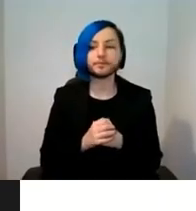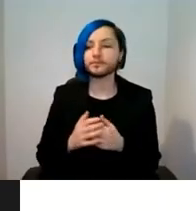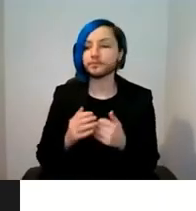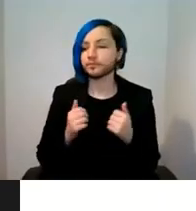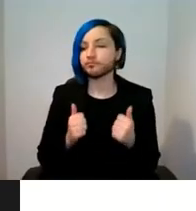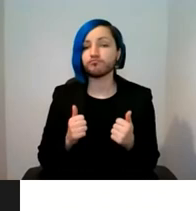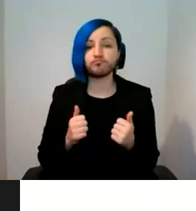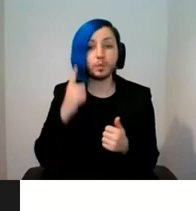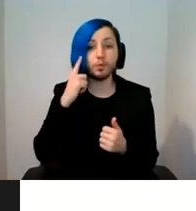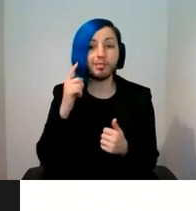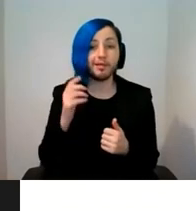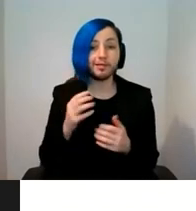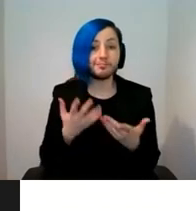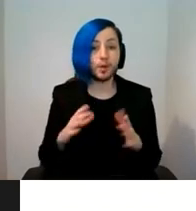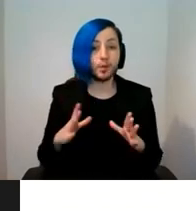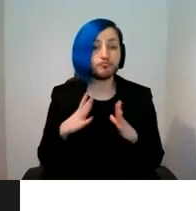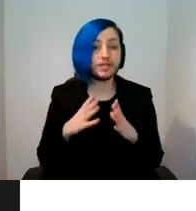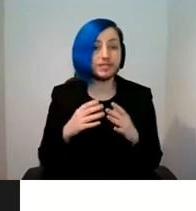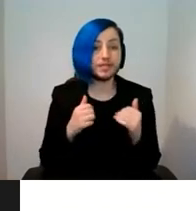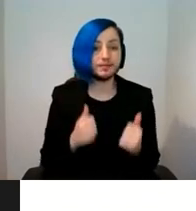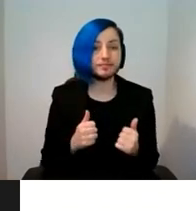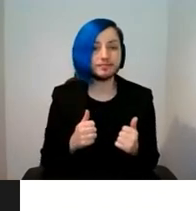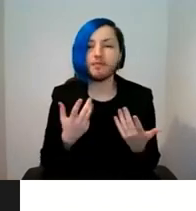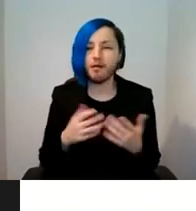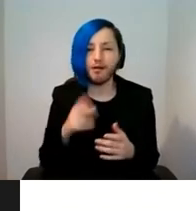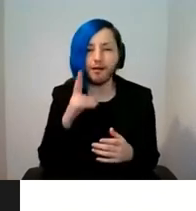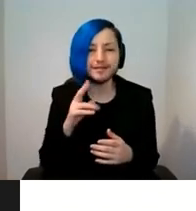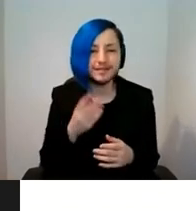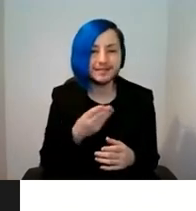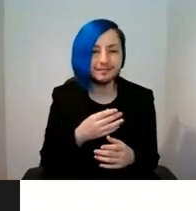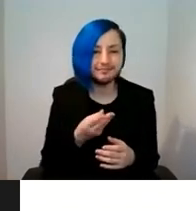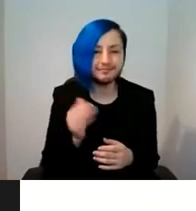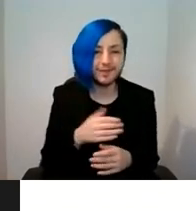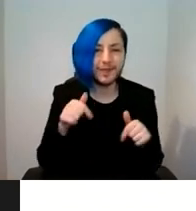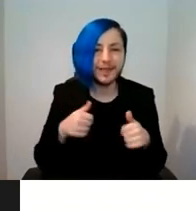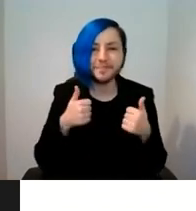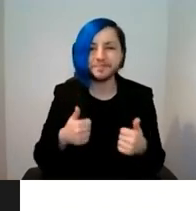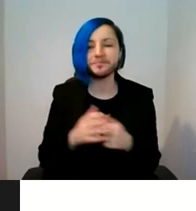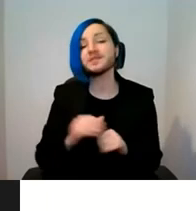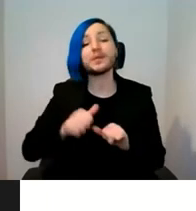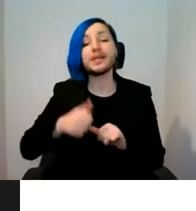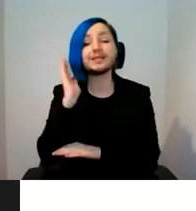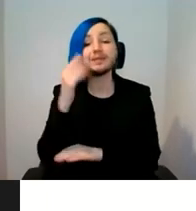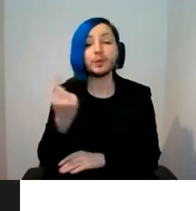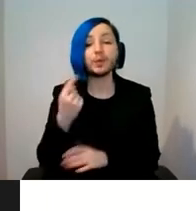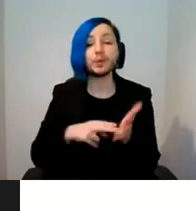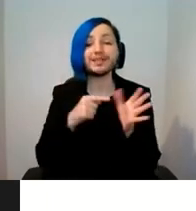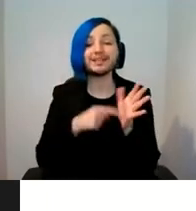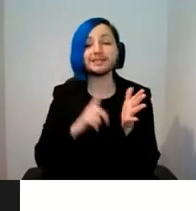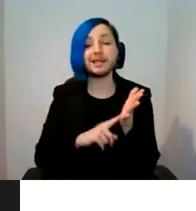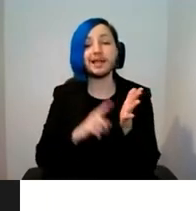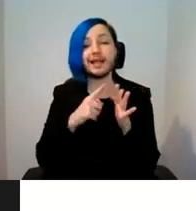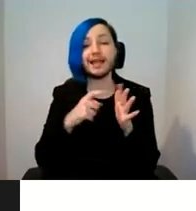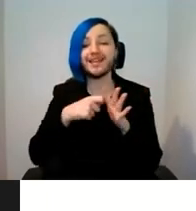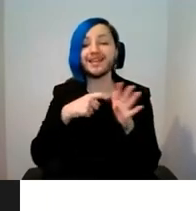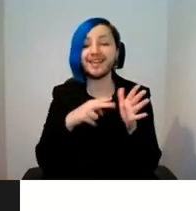are ready. I can see now that most of you are here. So the next speaker is Natalie Kane, who